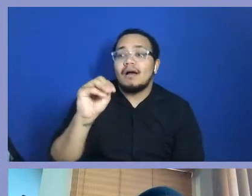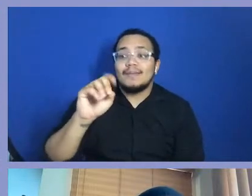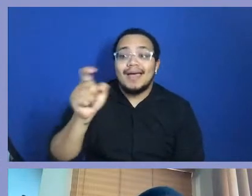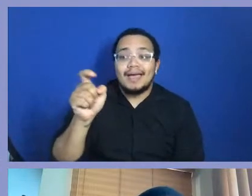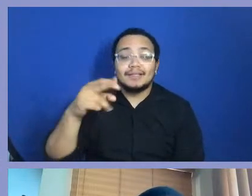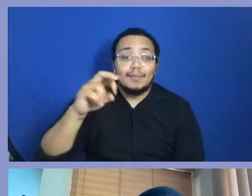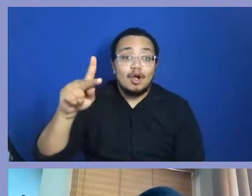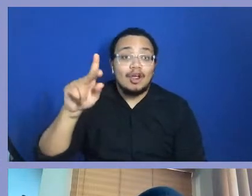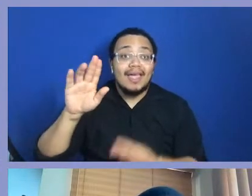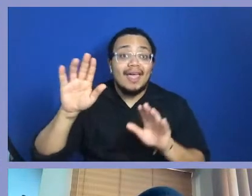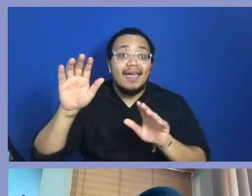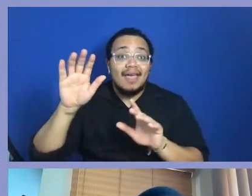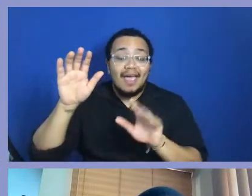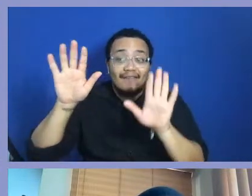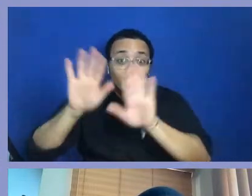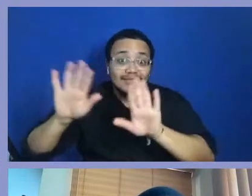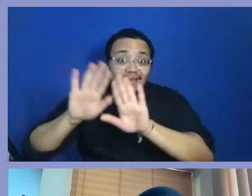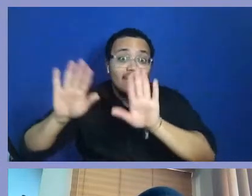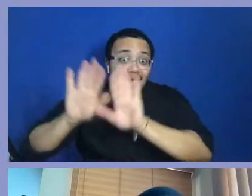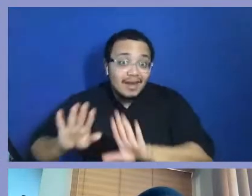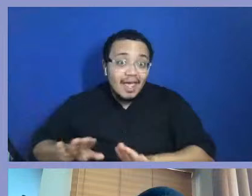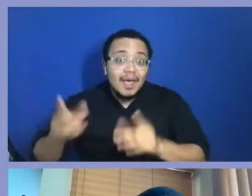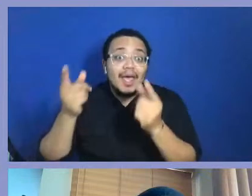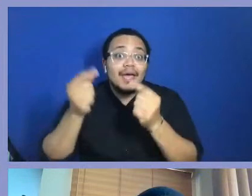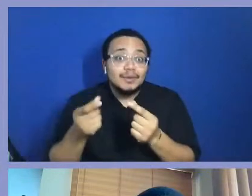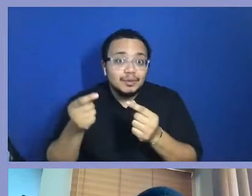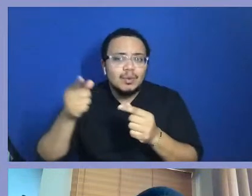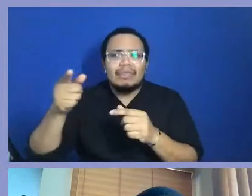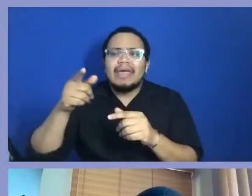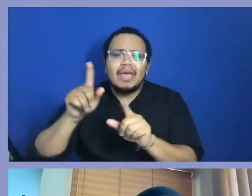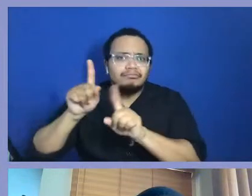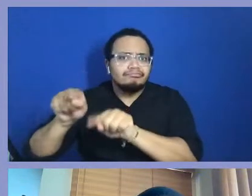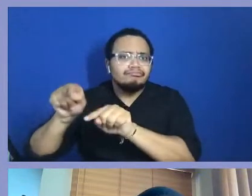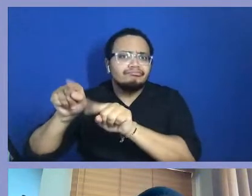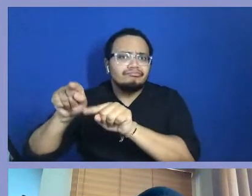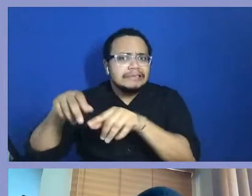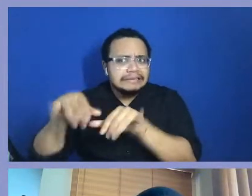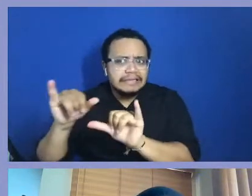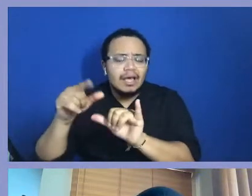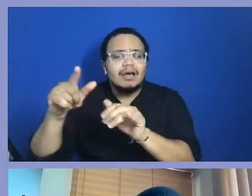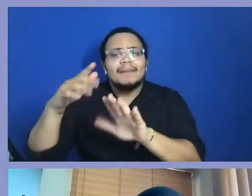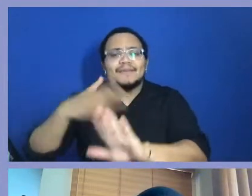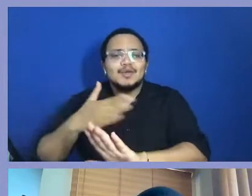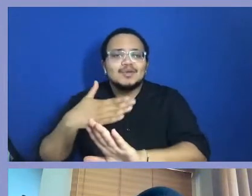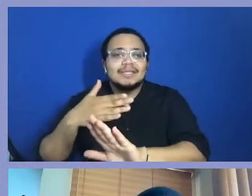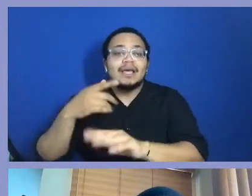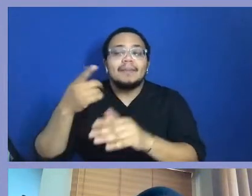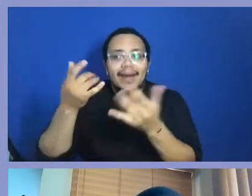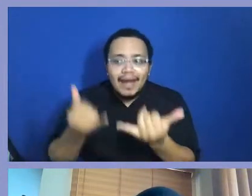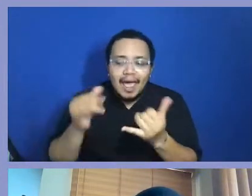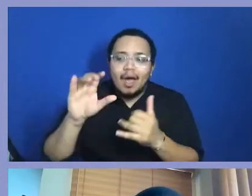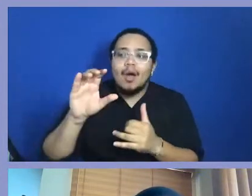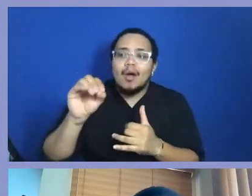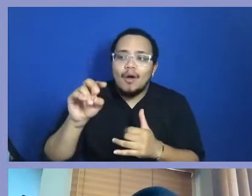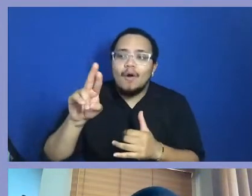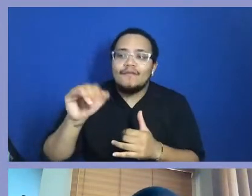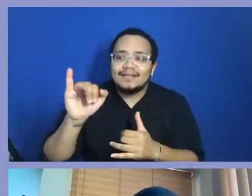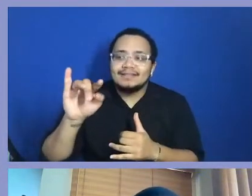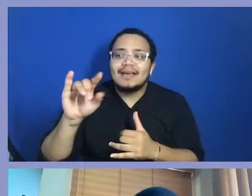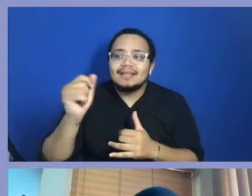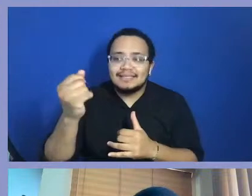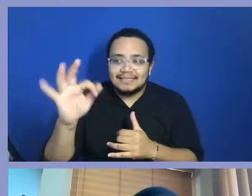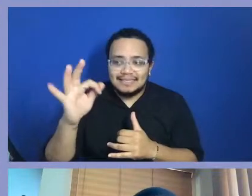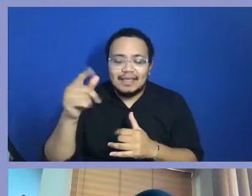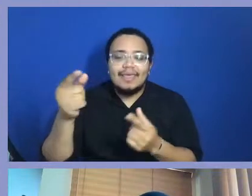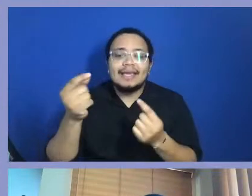happened? They stand further away from each other. But you have to be committed to the idea that unless we're